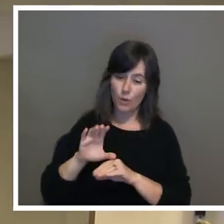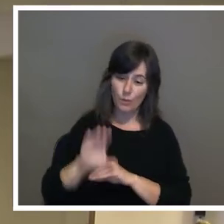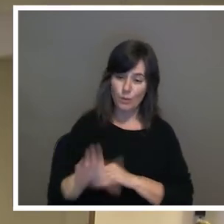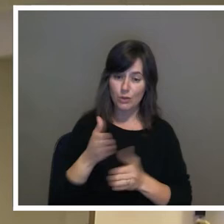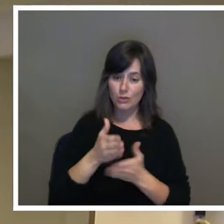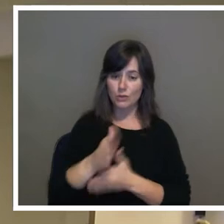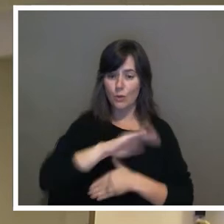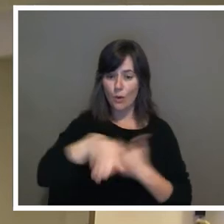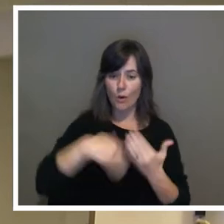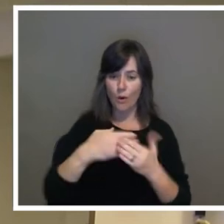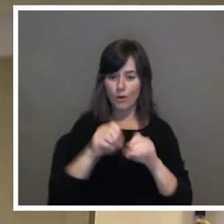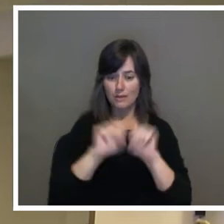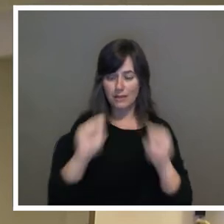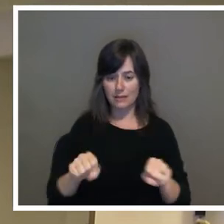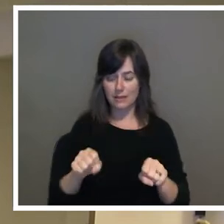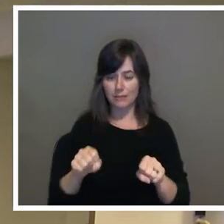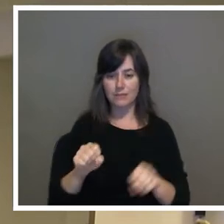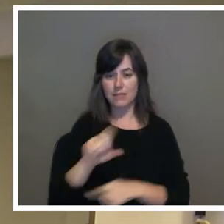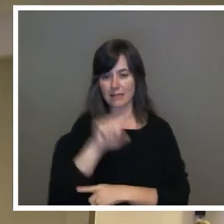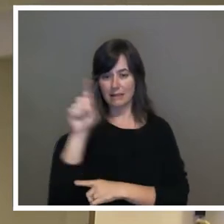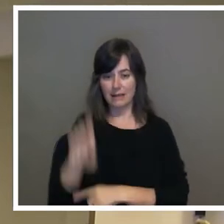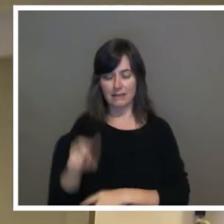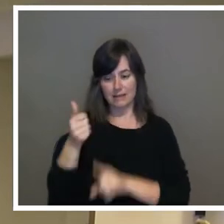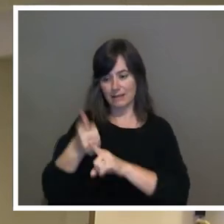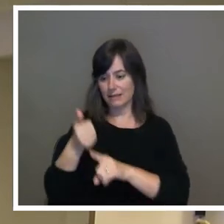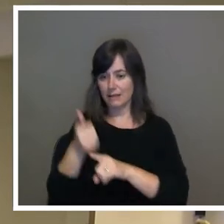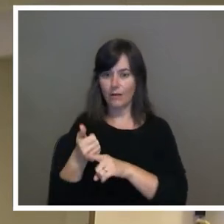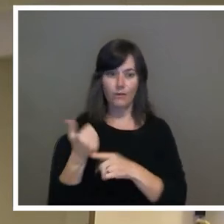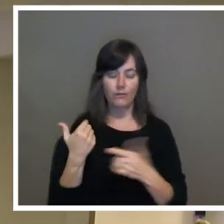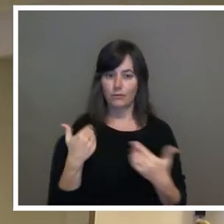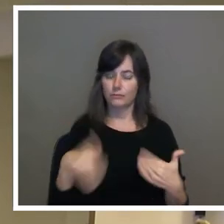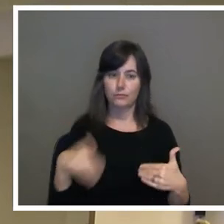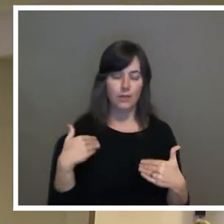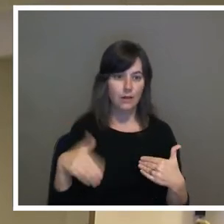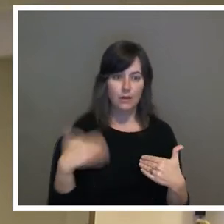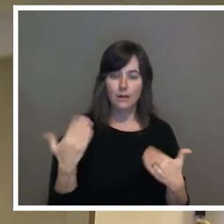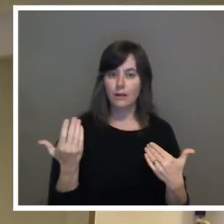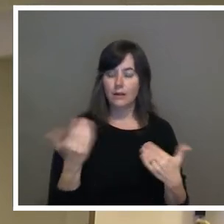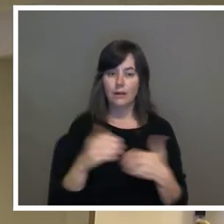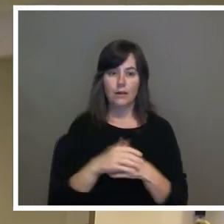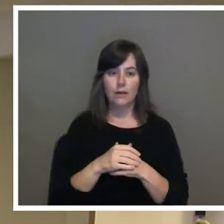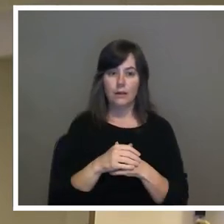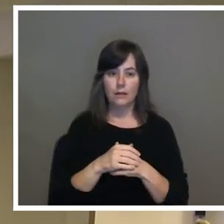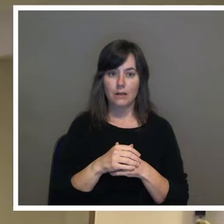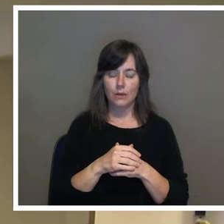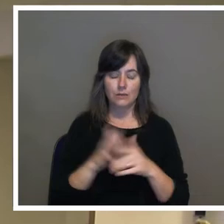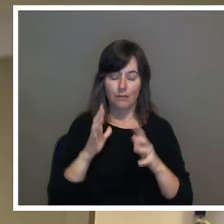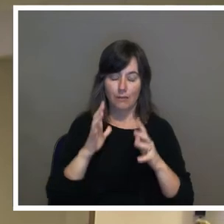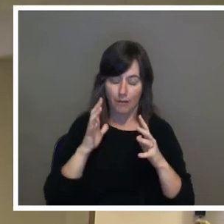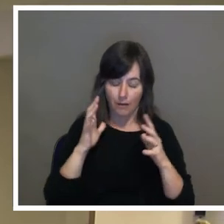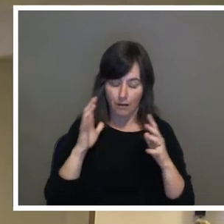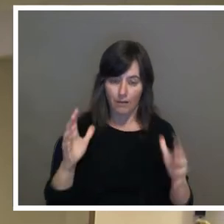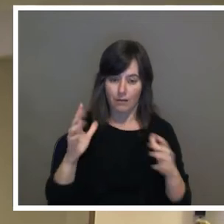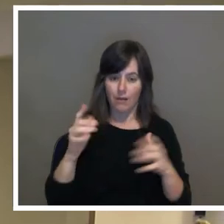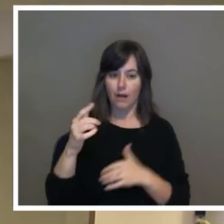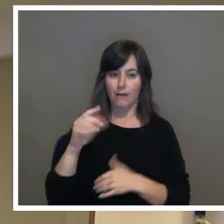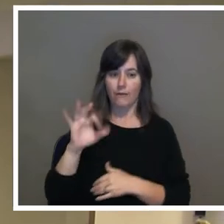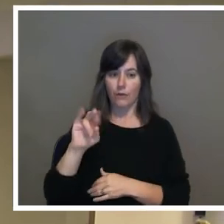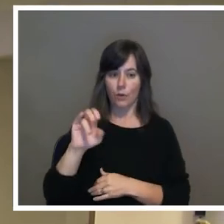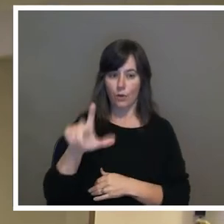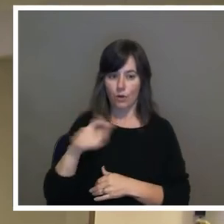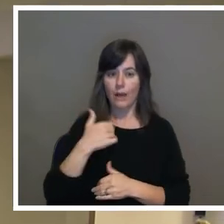was you know just you know a tremendous we've taken a lot of action